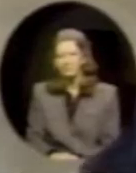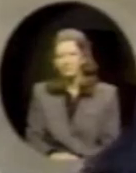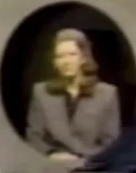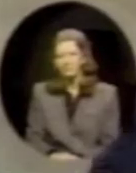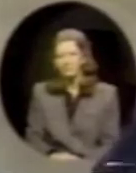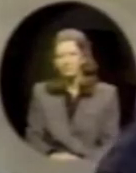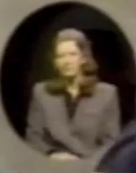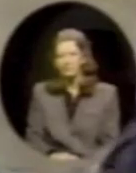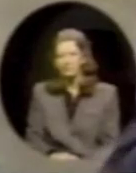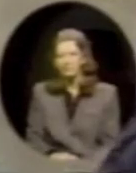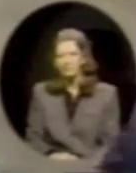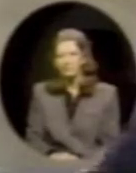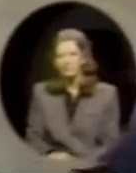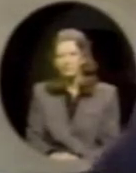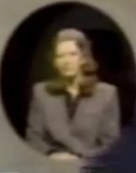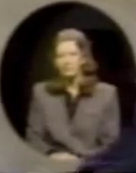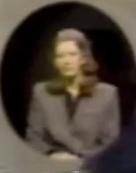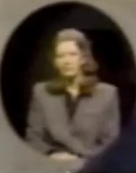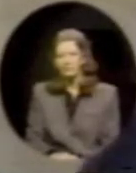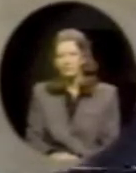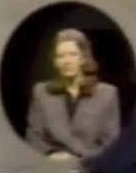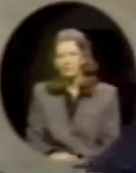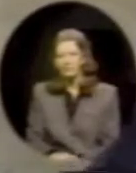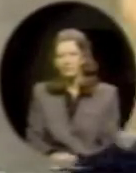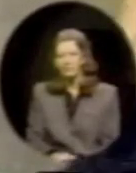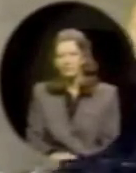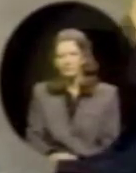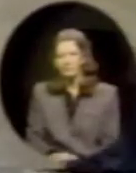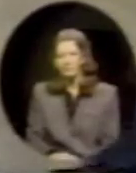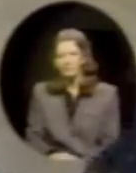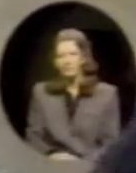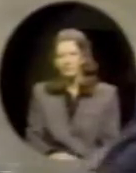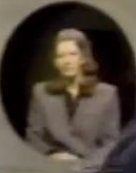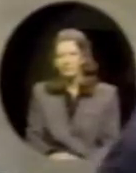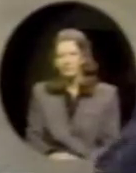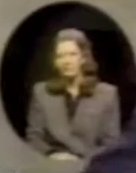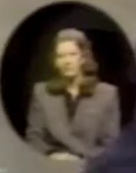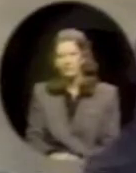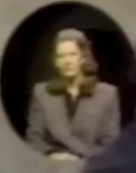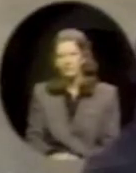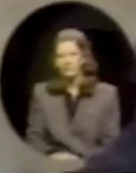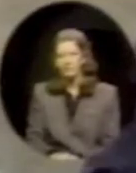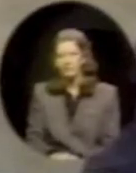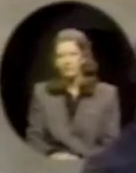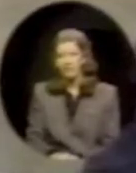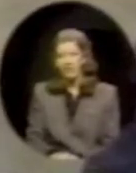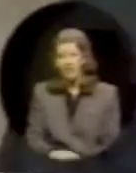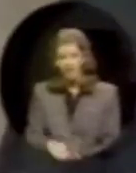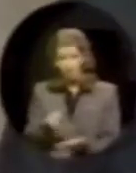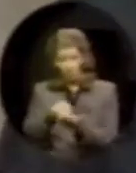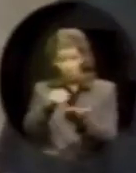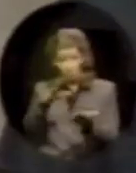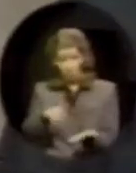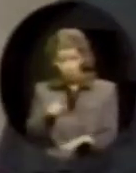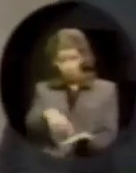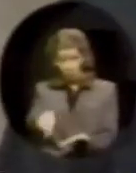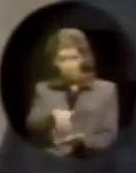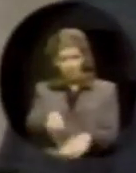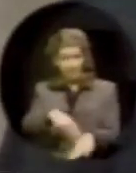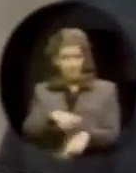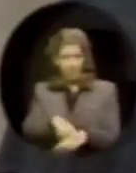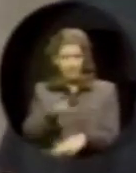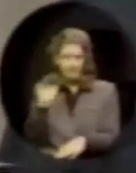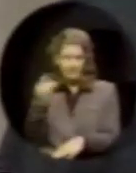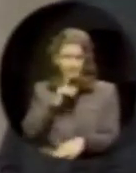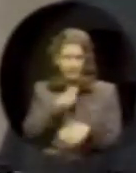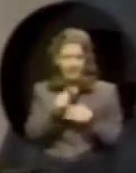to told me that I had made a mistake. And in retrospect, I think I did make a mistake. The students, of course, seem to